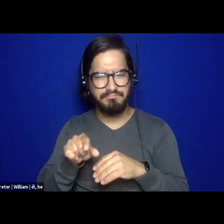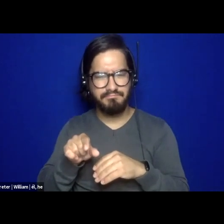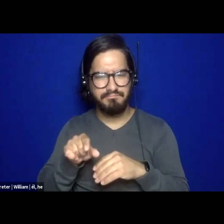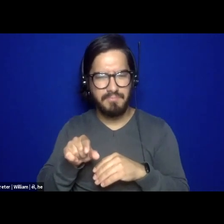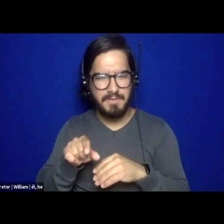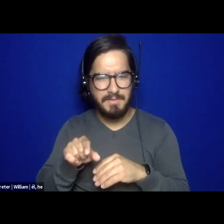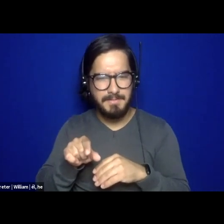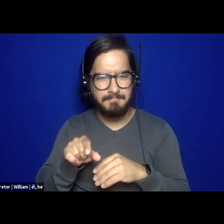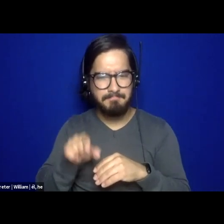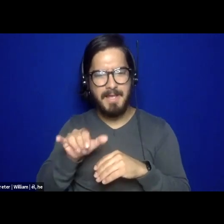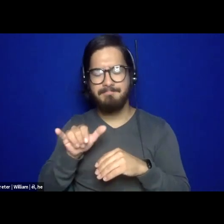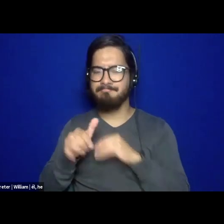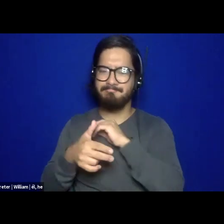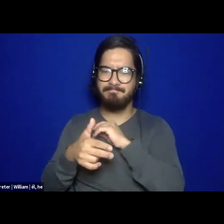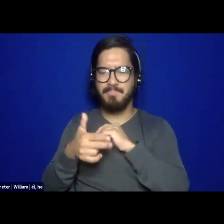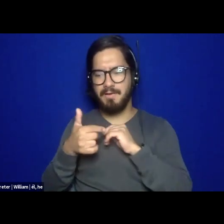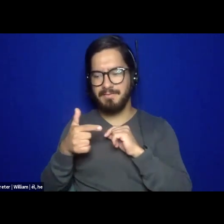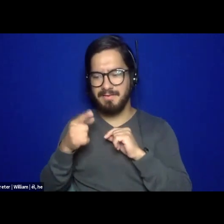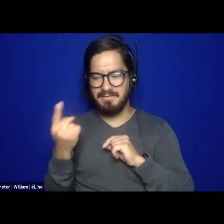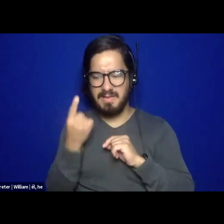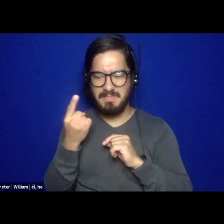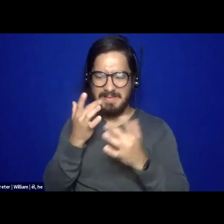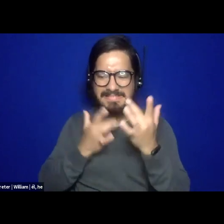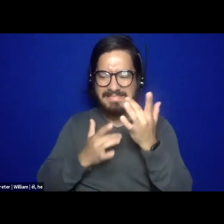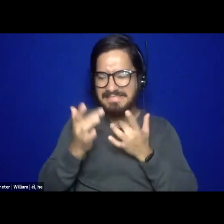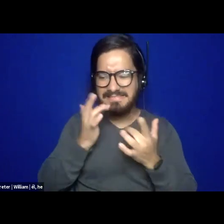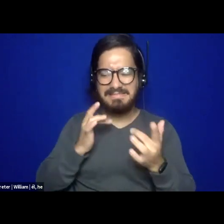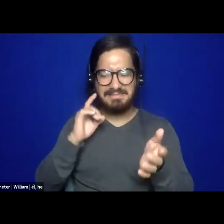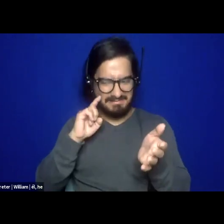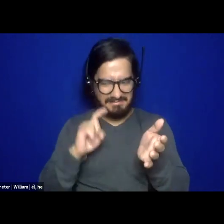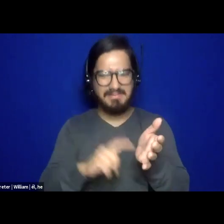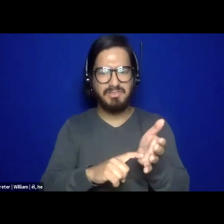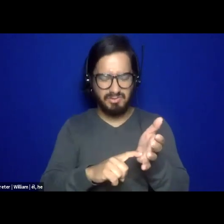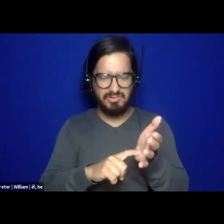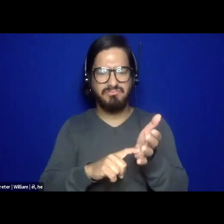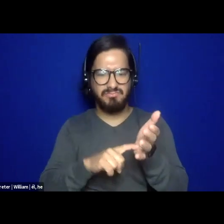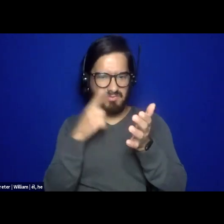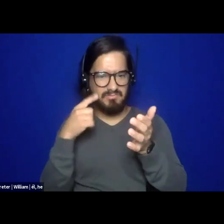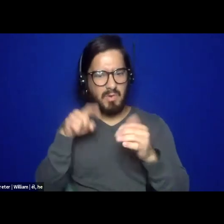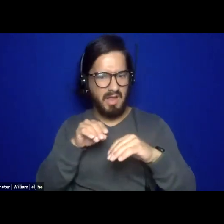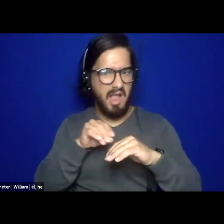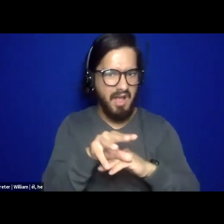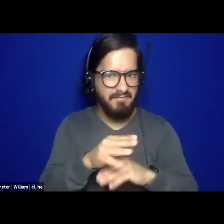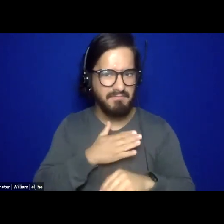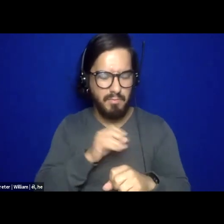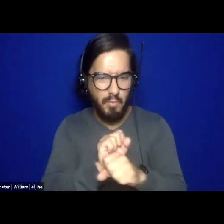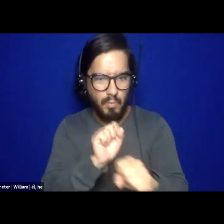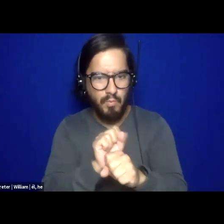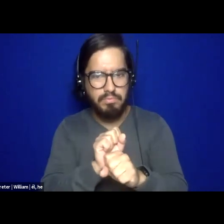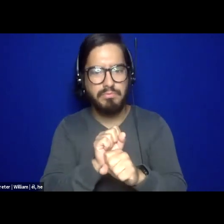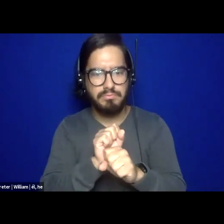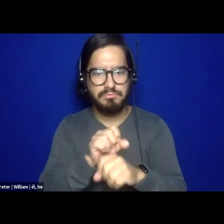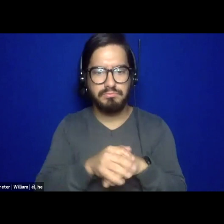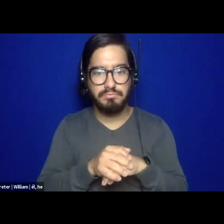neighborhood, uh, because we had, um, quite easy access to substance,